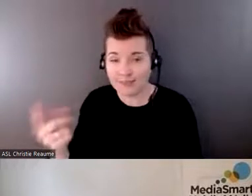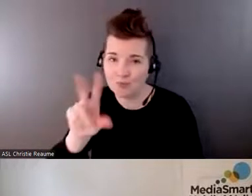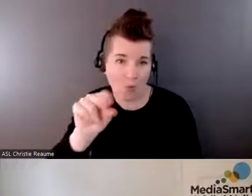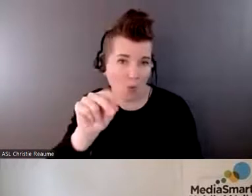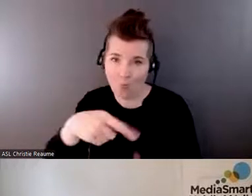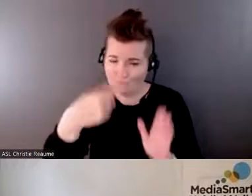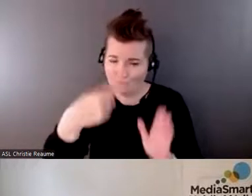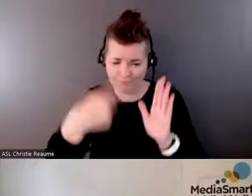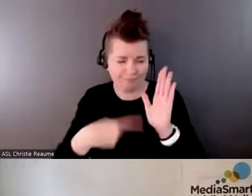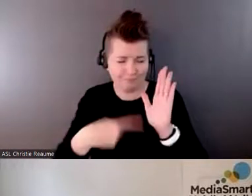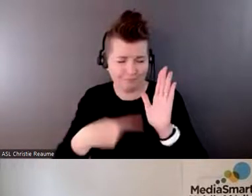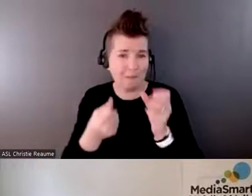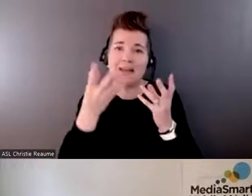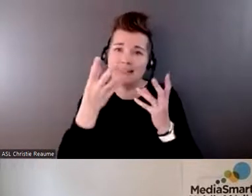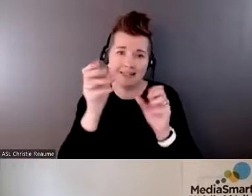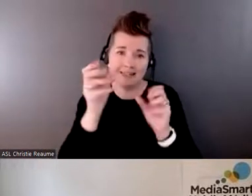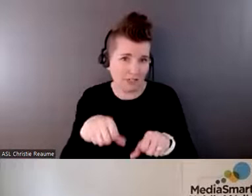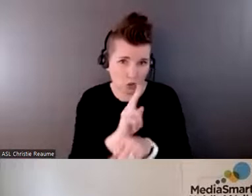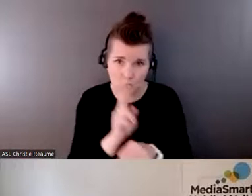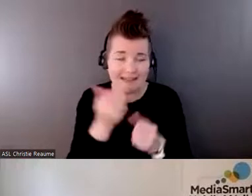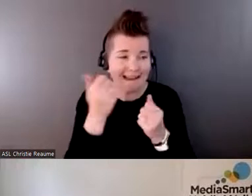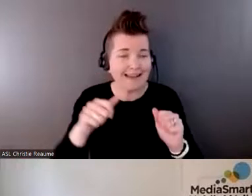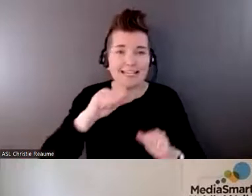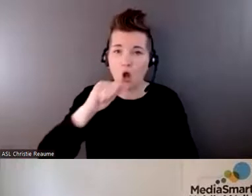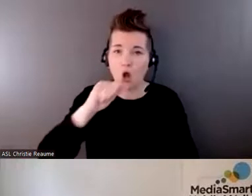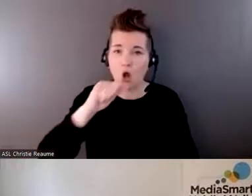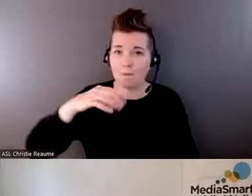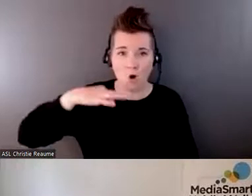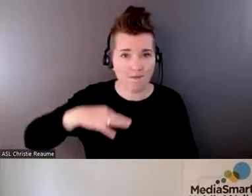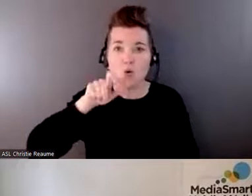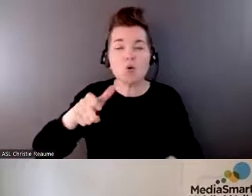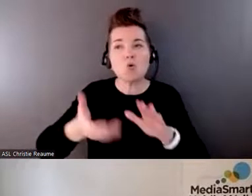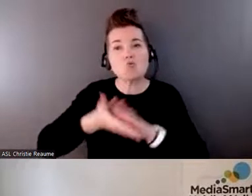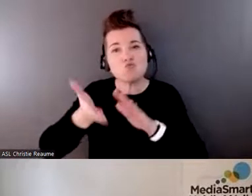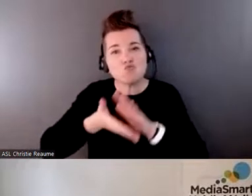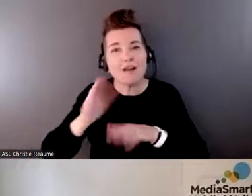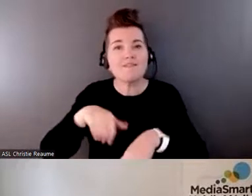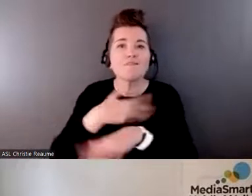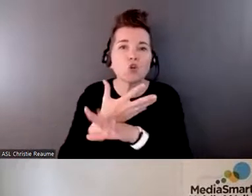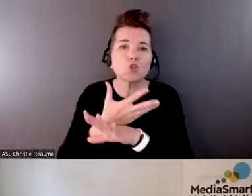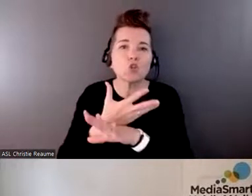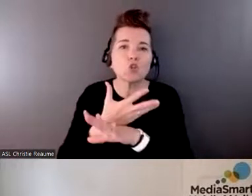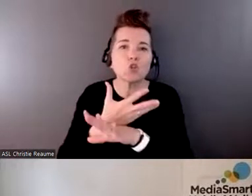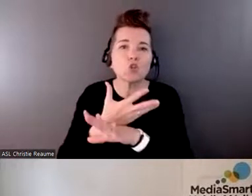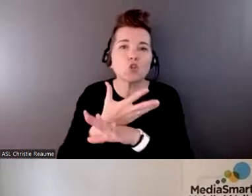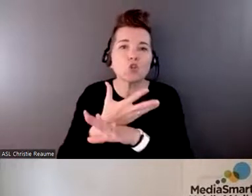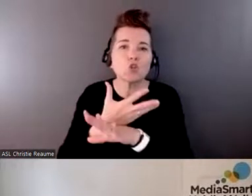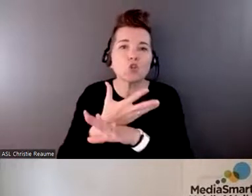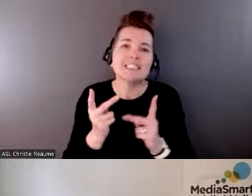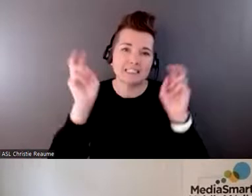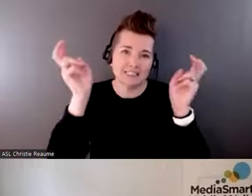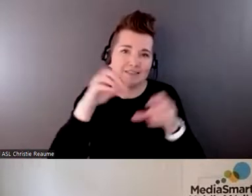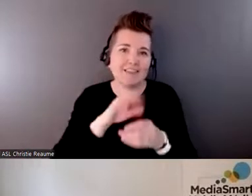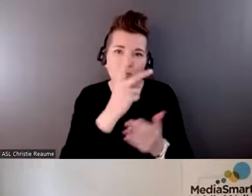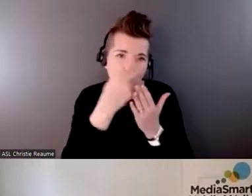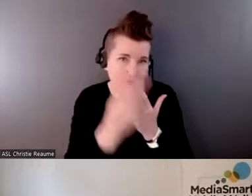It's really meant for any nonprofit who may be running virtual visits in their whatever their